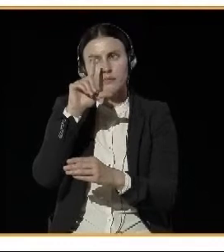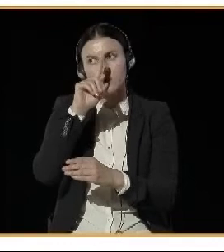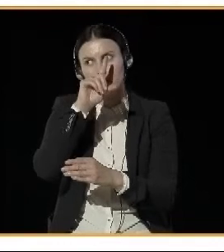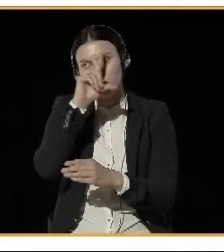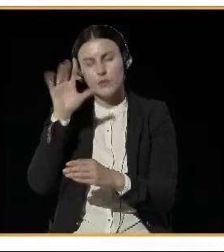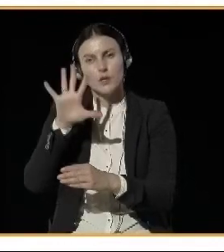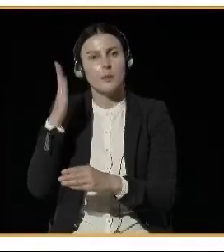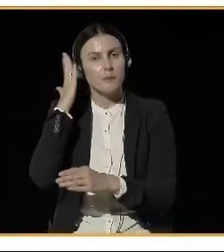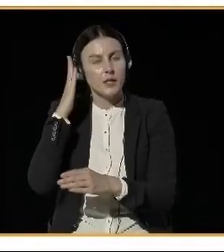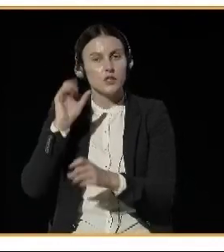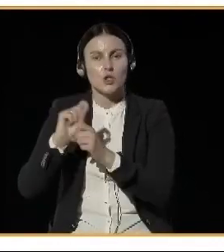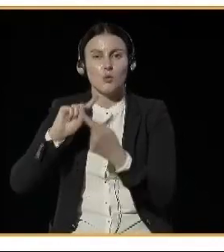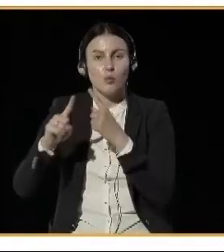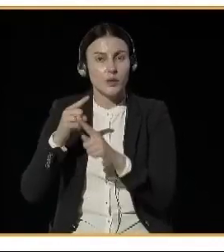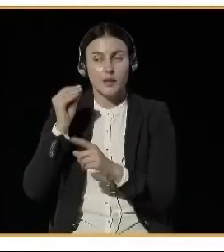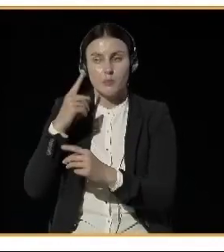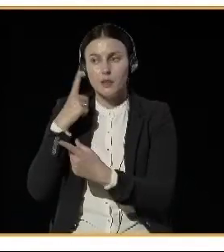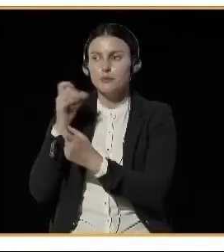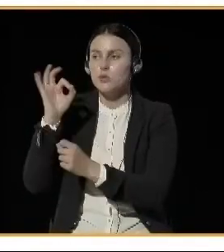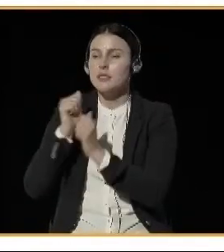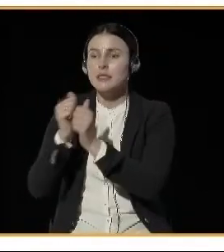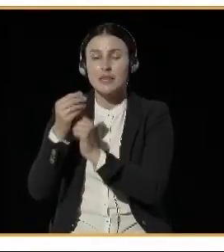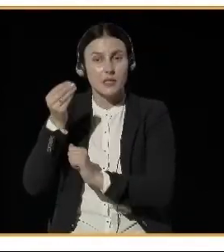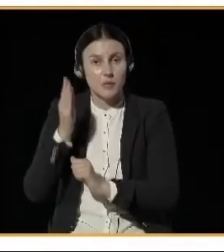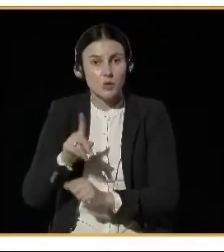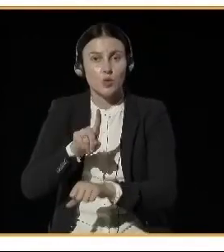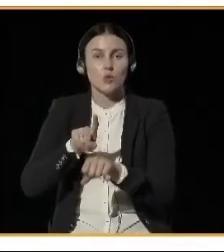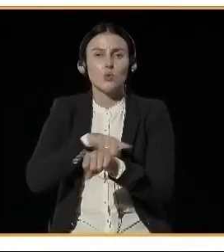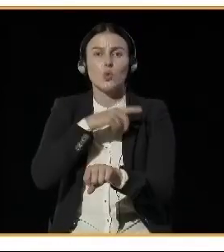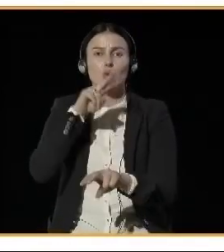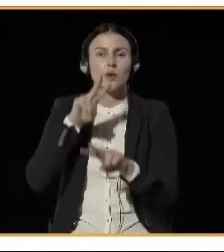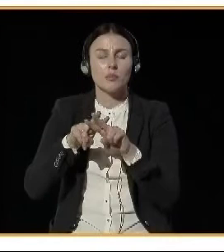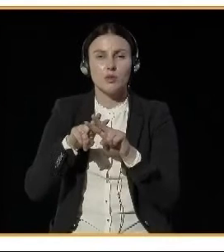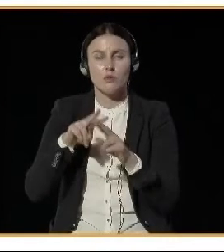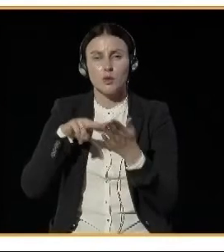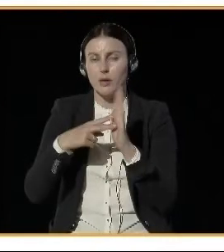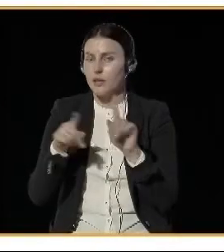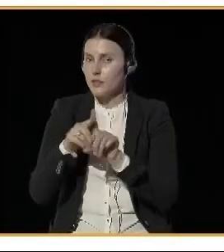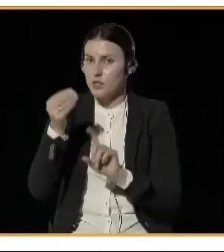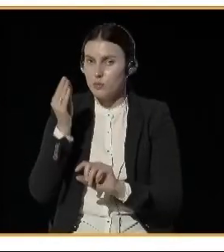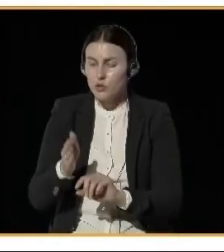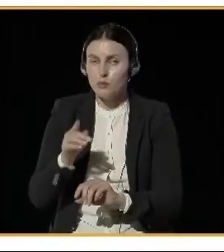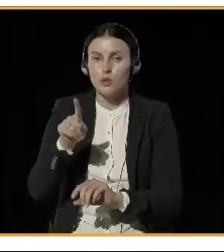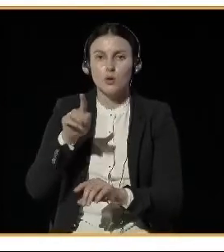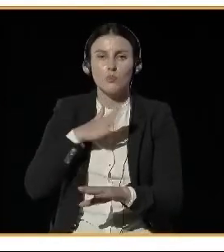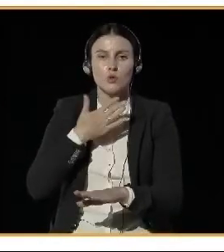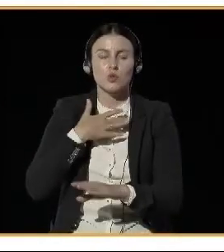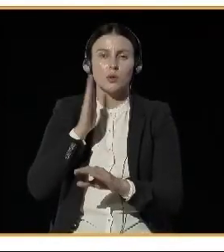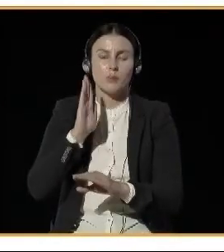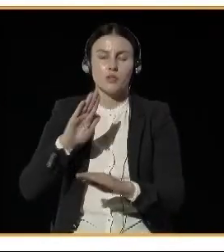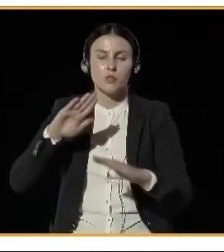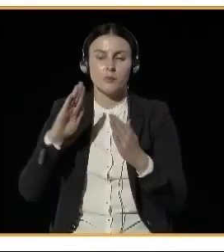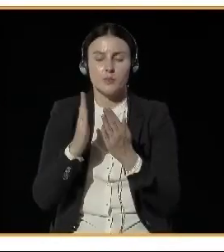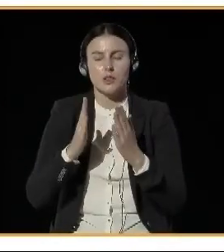fuel poverty, which will cause more problems and more costs in the future.